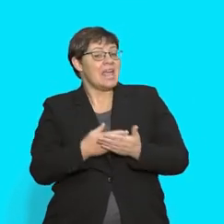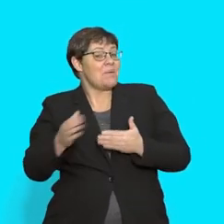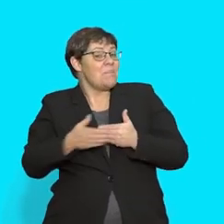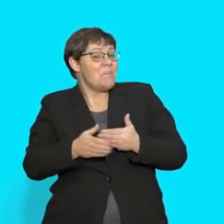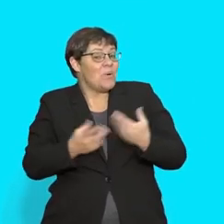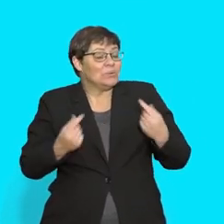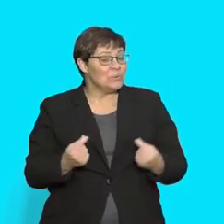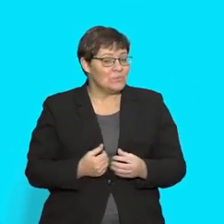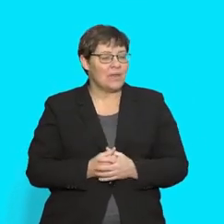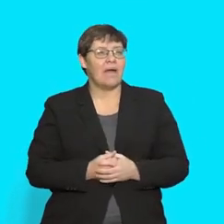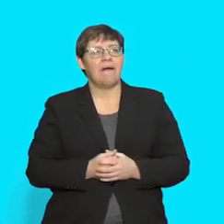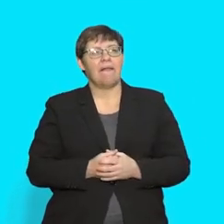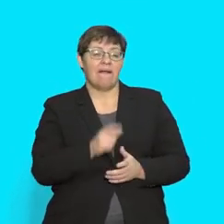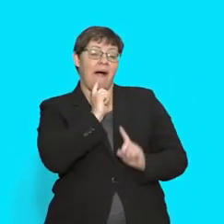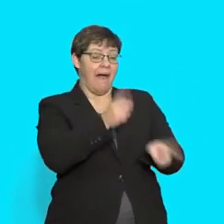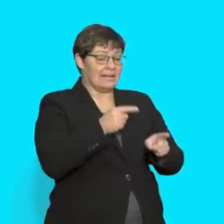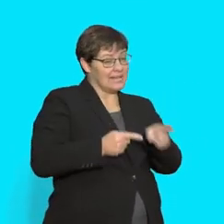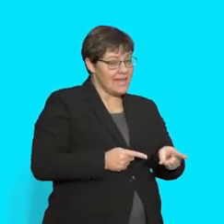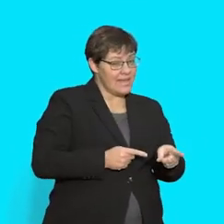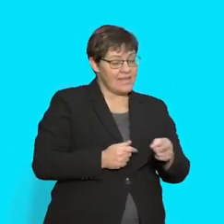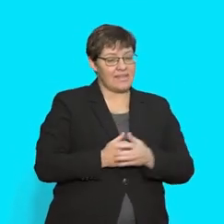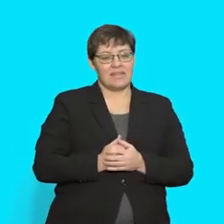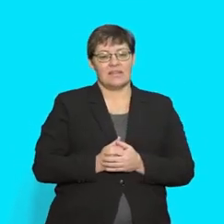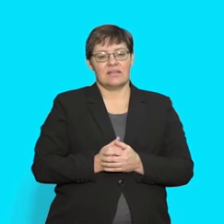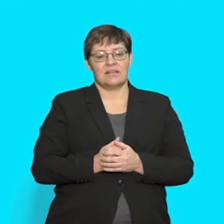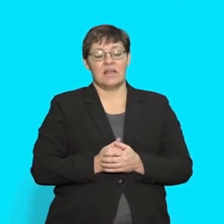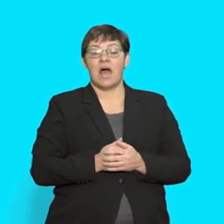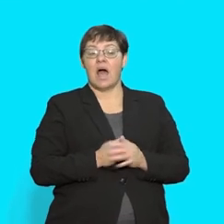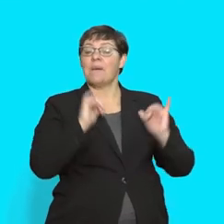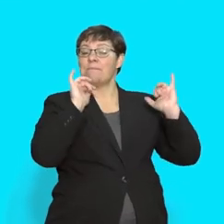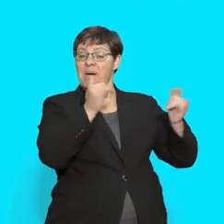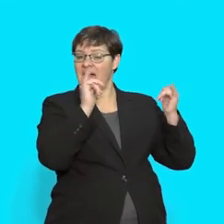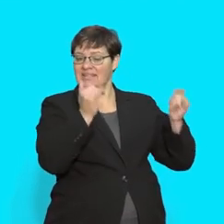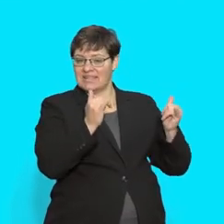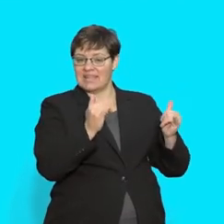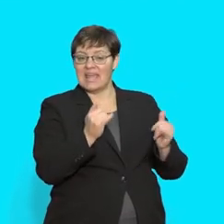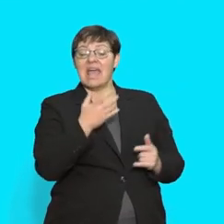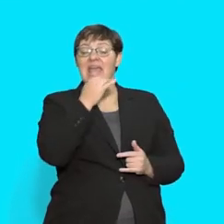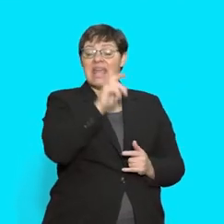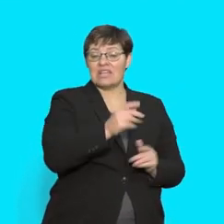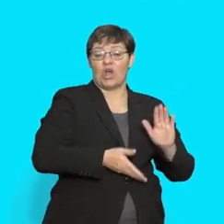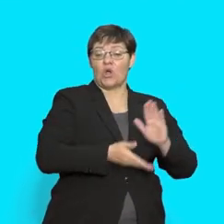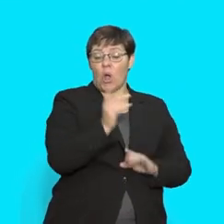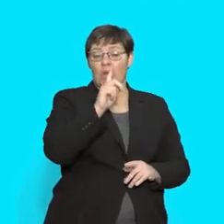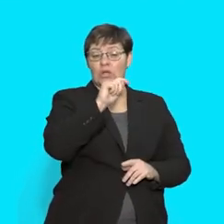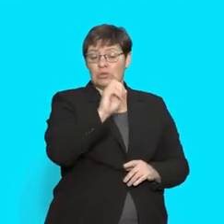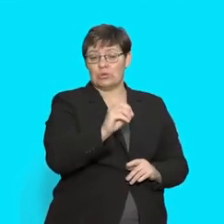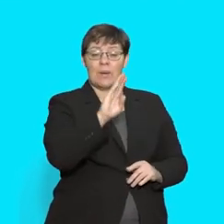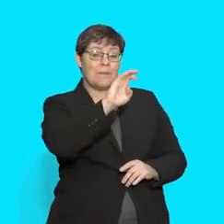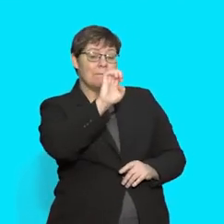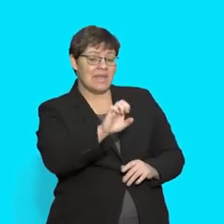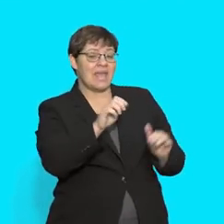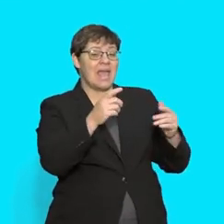If the answer is The party is going to be at school then what could the question be?